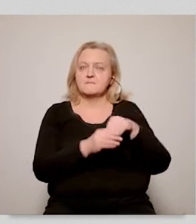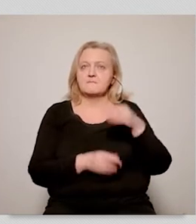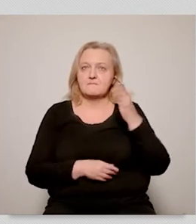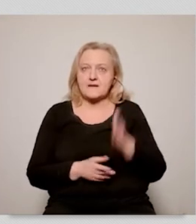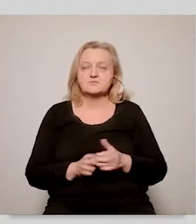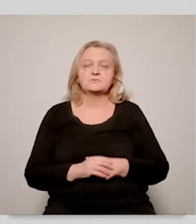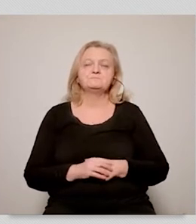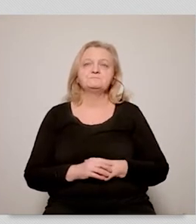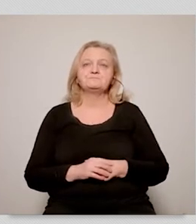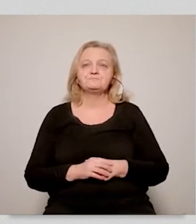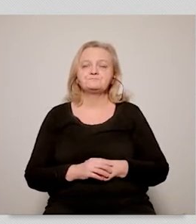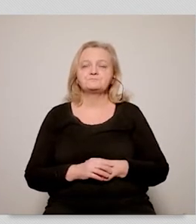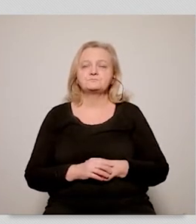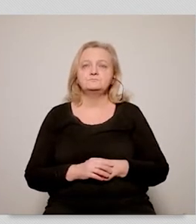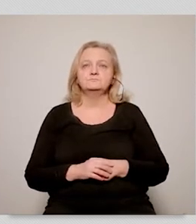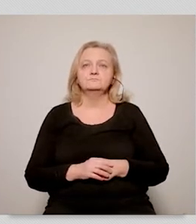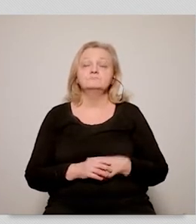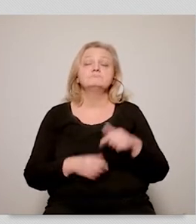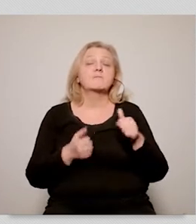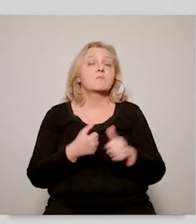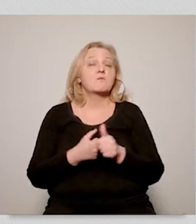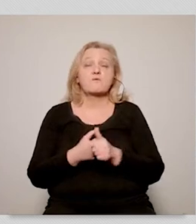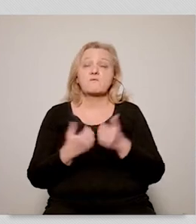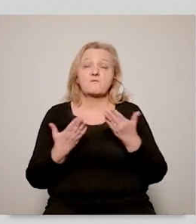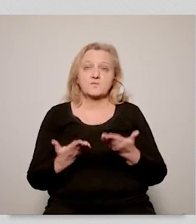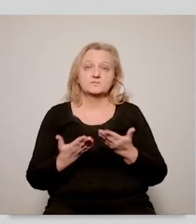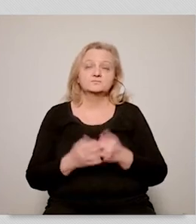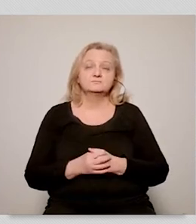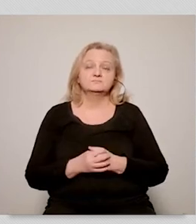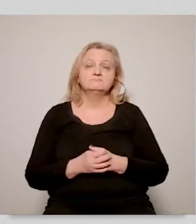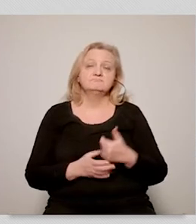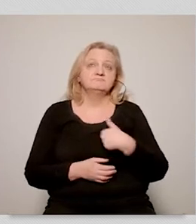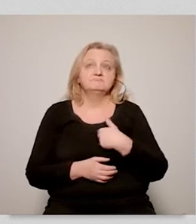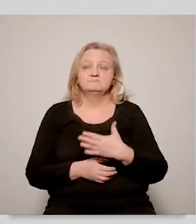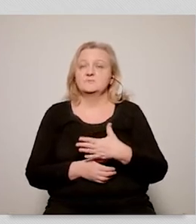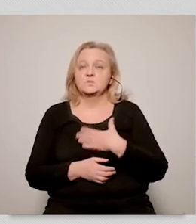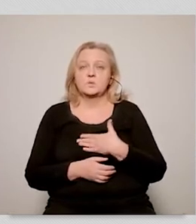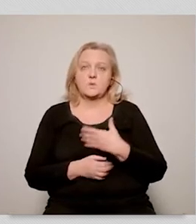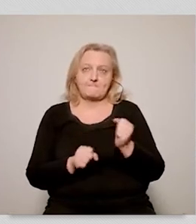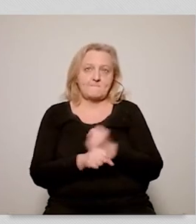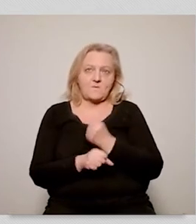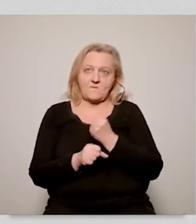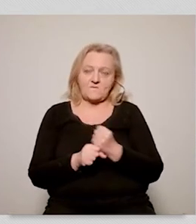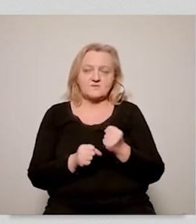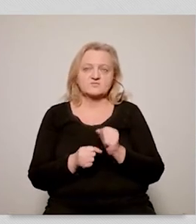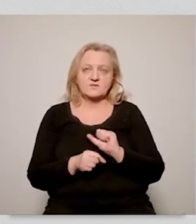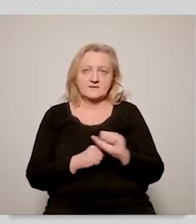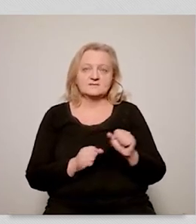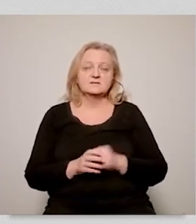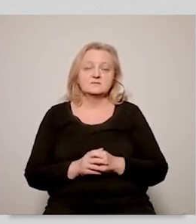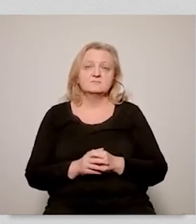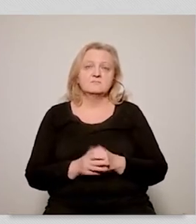very ambitious project of the European Union and it will have significant social and political